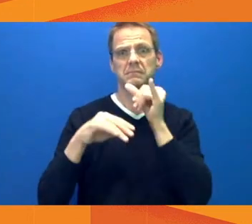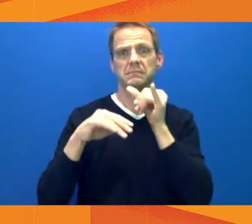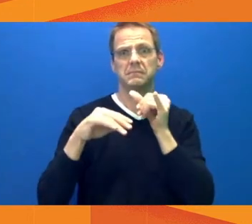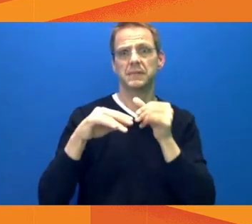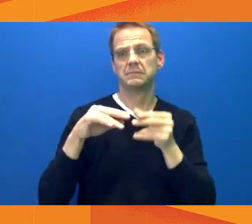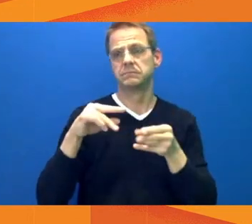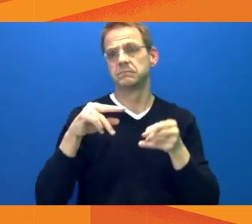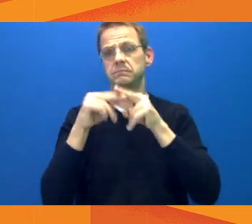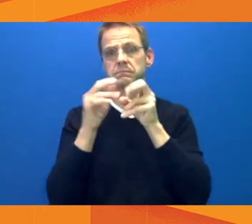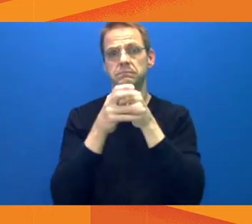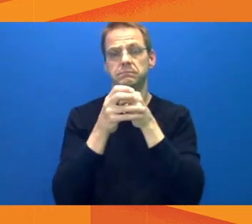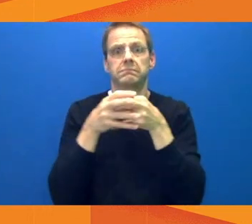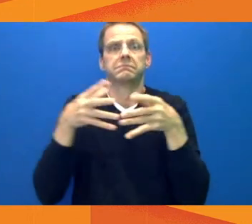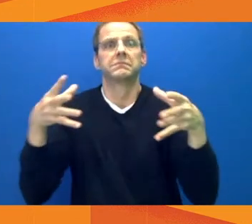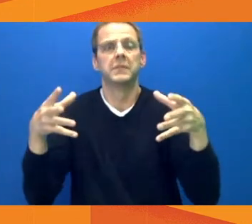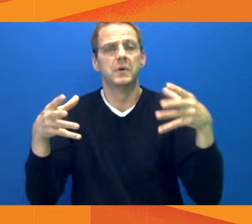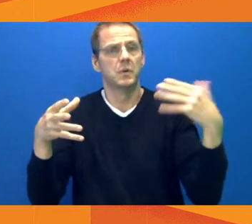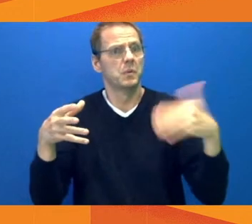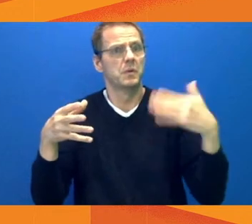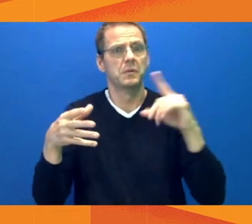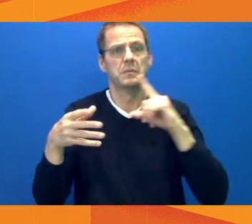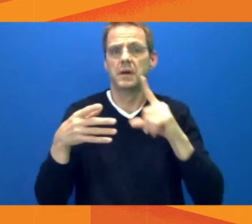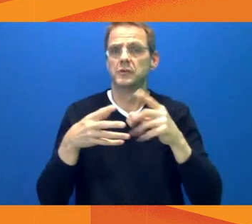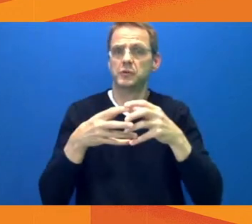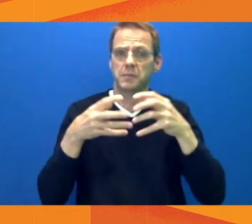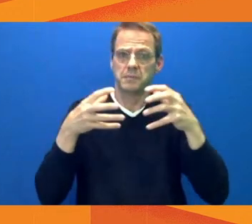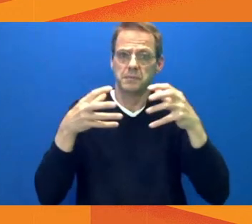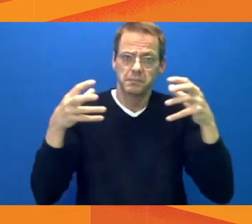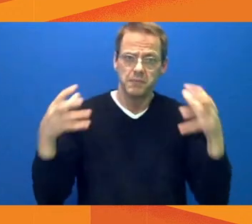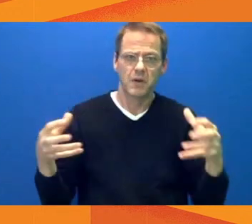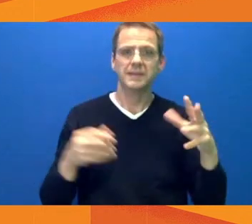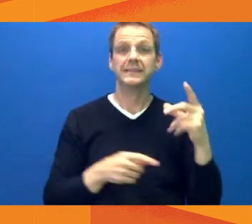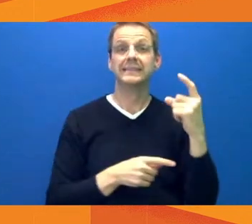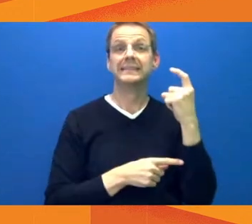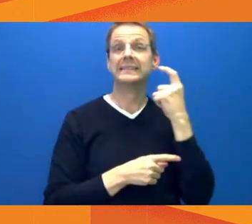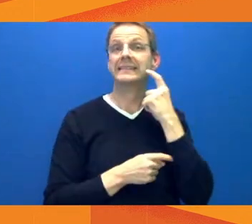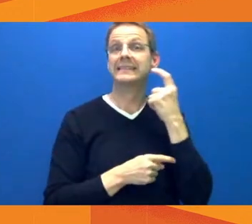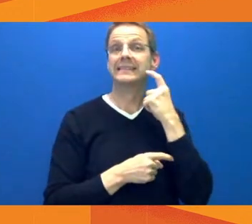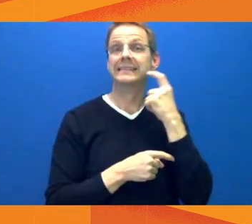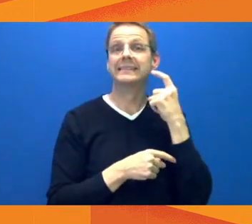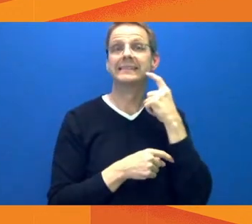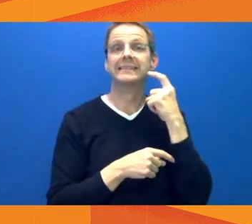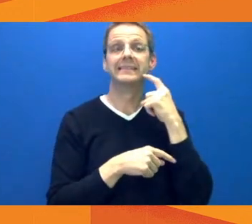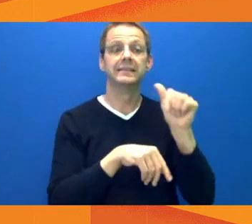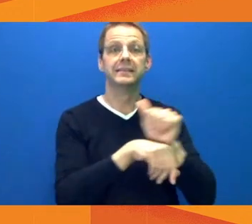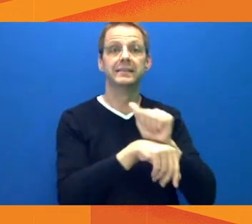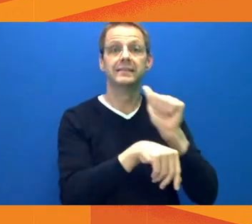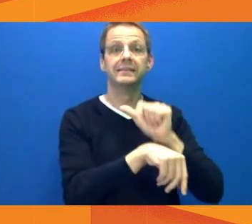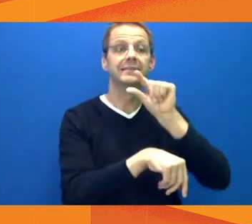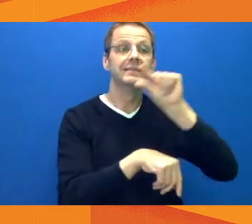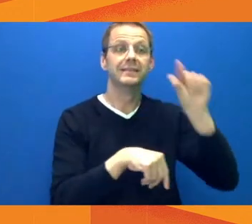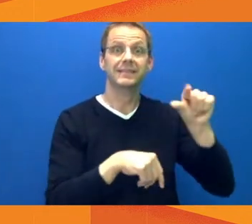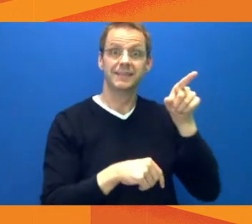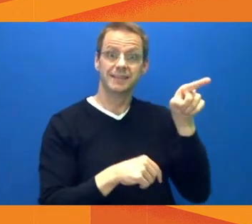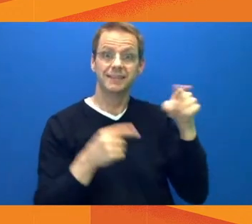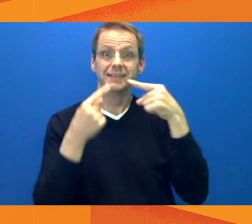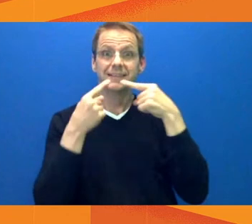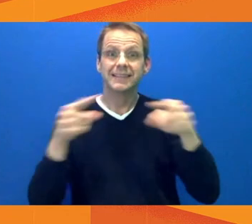is complying with those restrictions. And some city programs will be continuing and some will be adjusted accordingly.